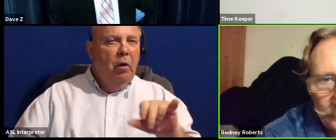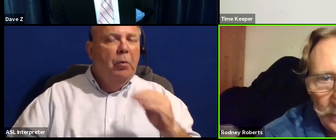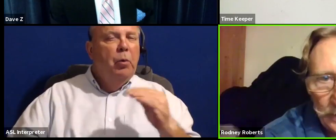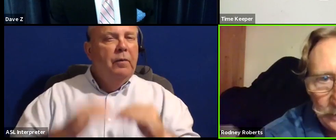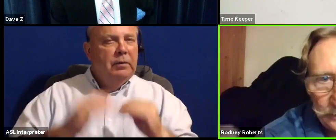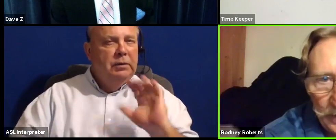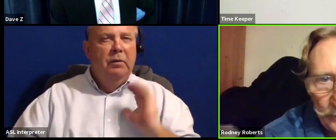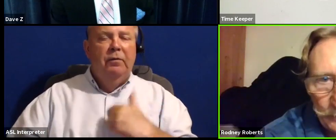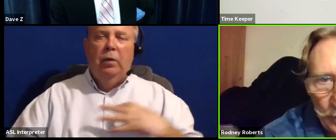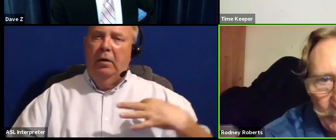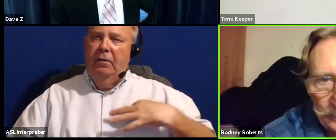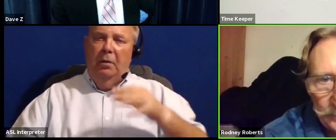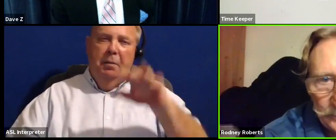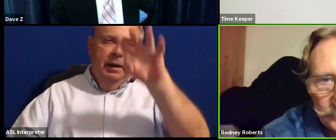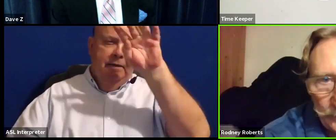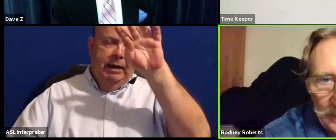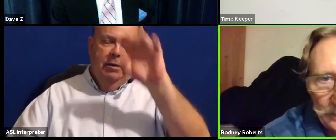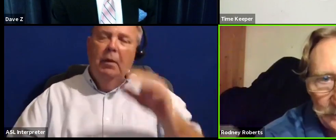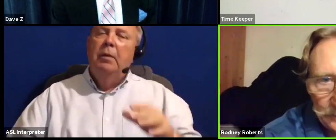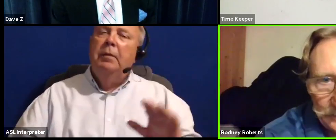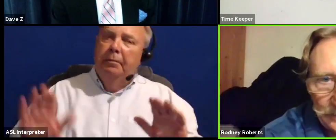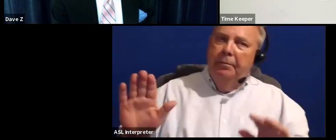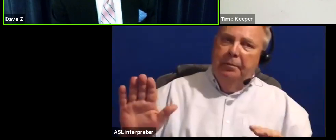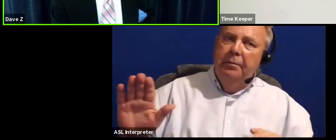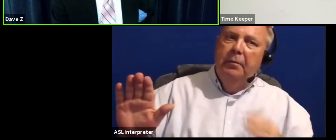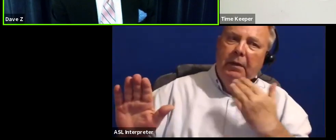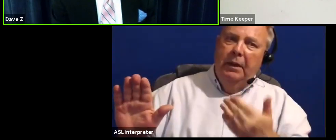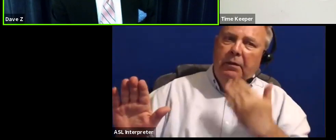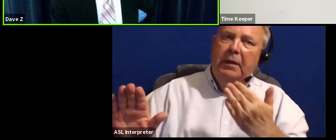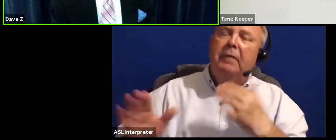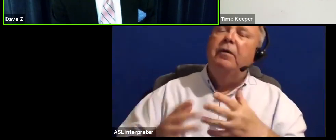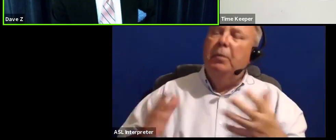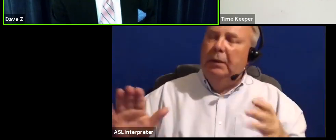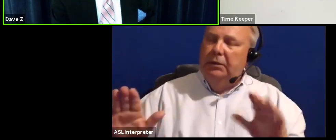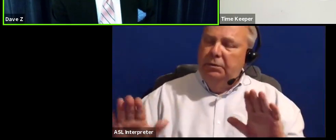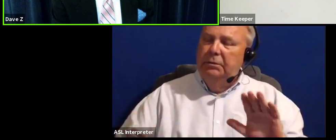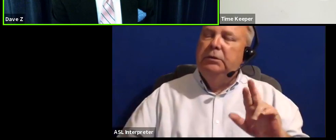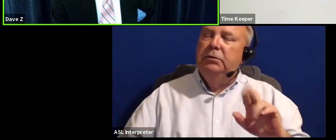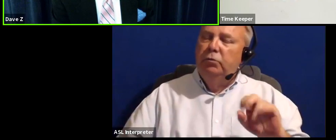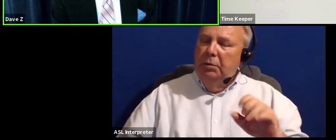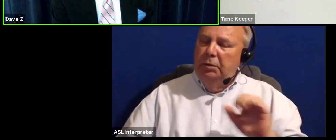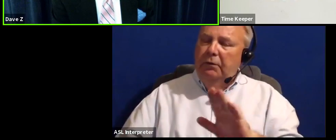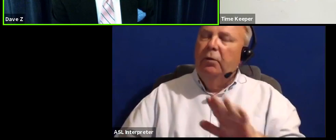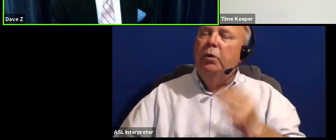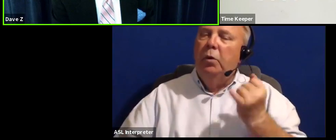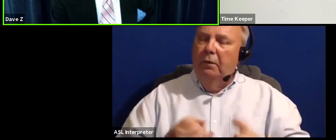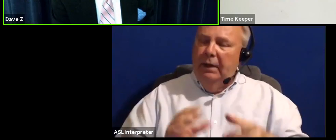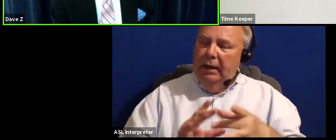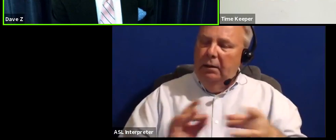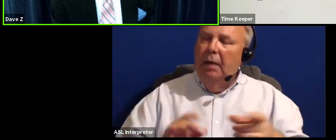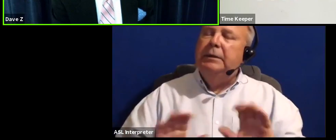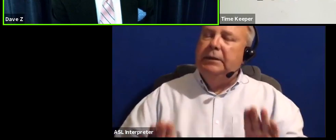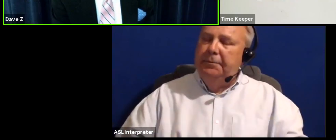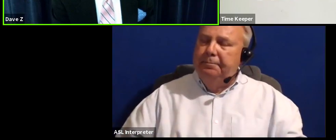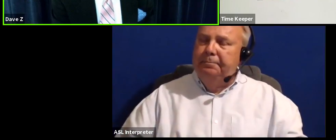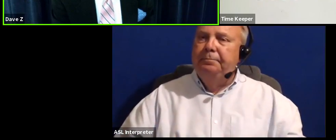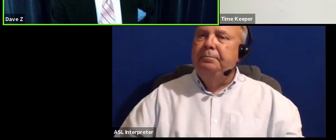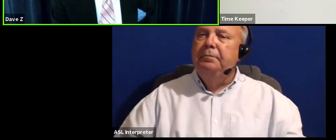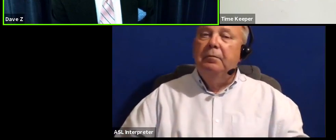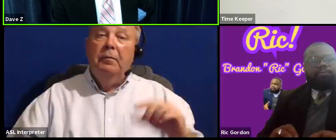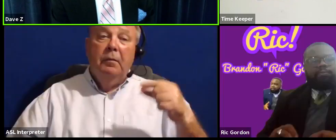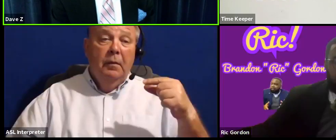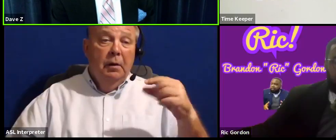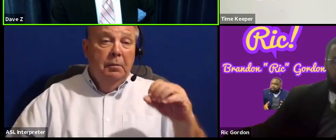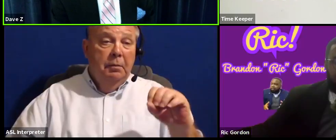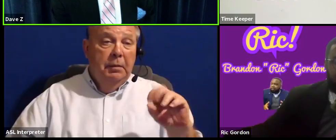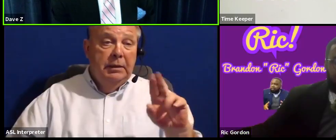volunteer fire department. Thank you. Thank you very much, Mr. Roberts, for your final comments there. And Mr. Gordon,